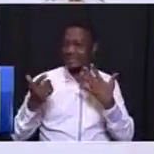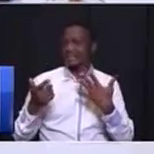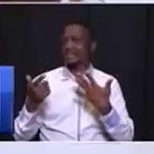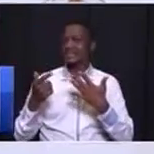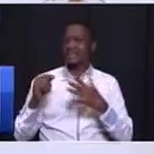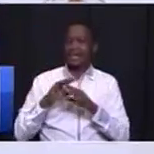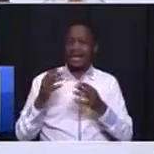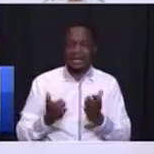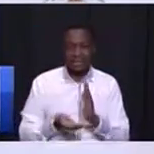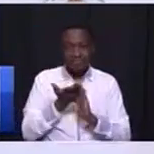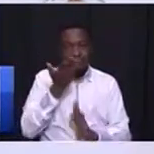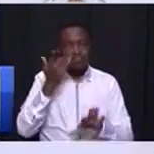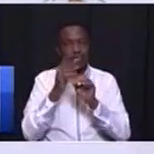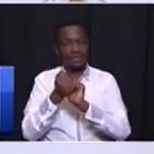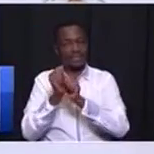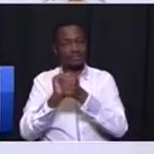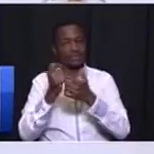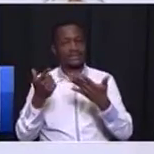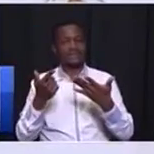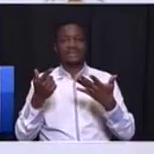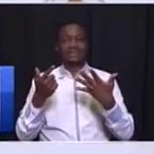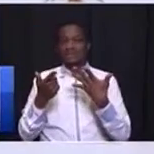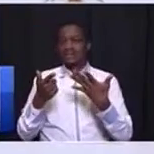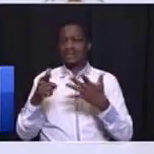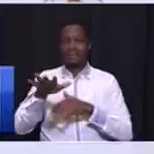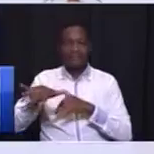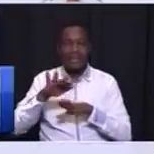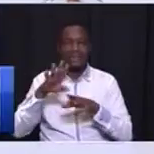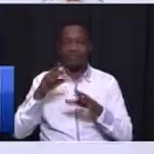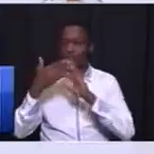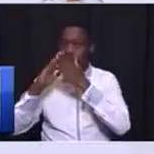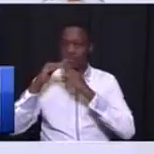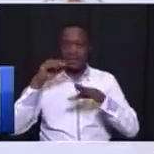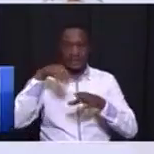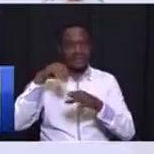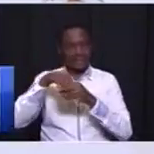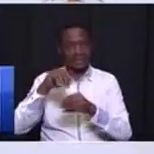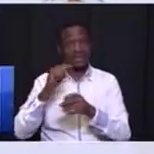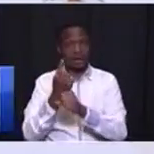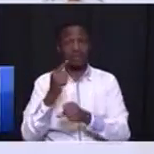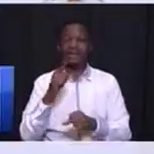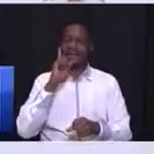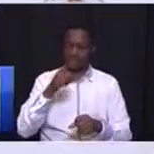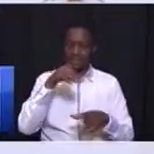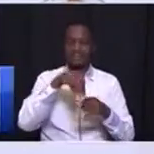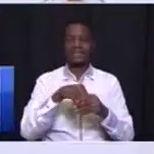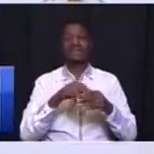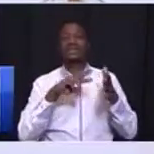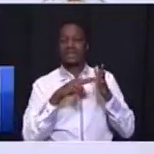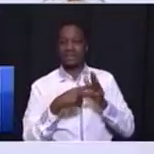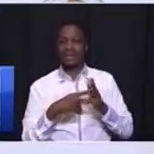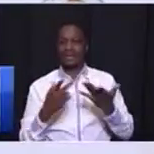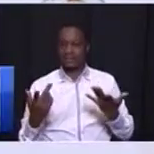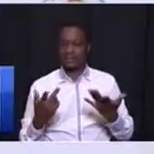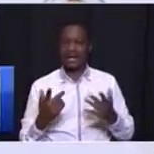improve the sporting facilities of all our communities in Houghton? That must be in the plan. By when, what can we